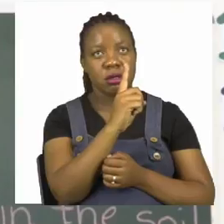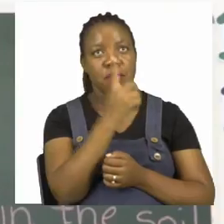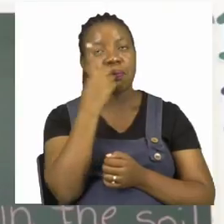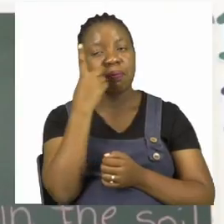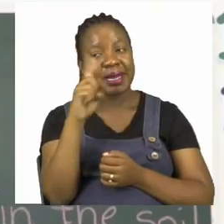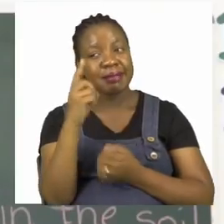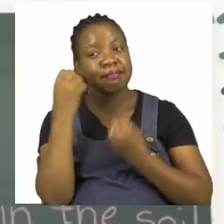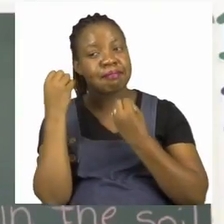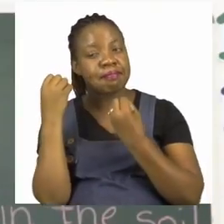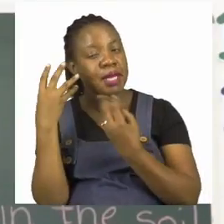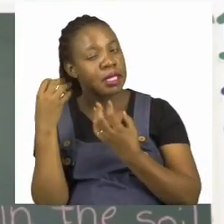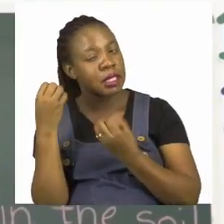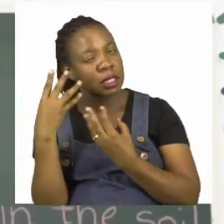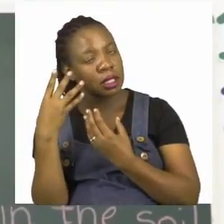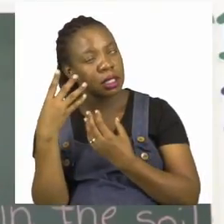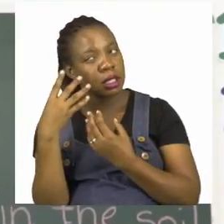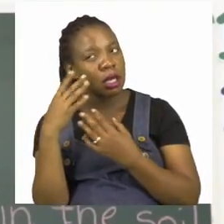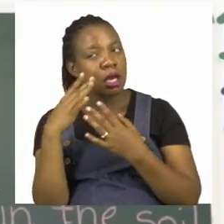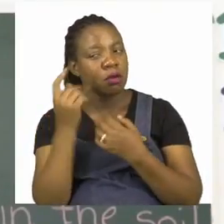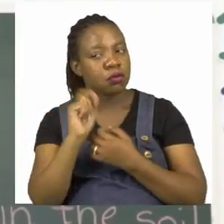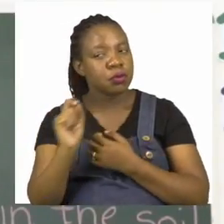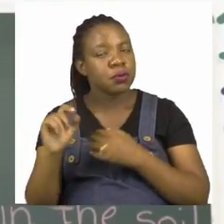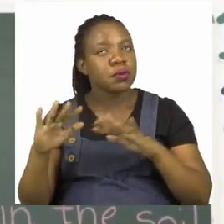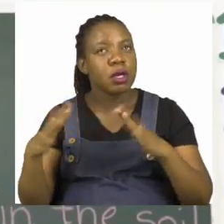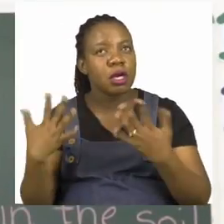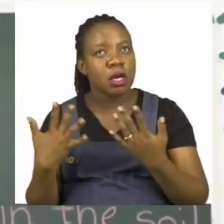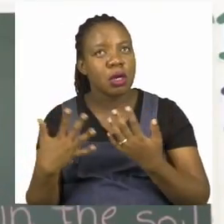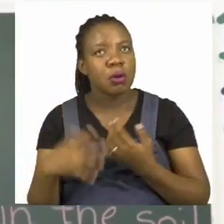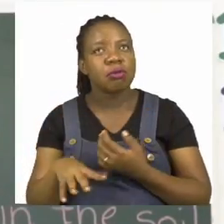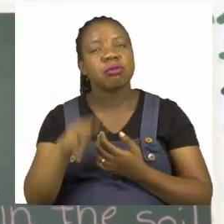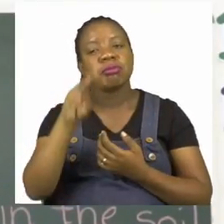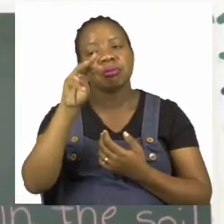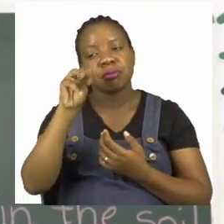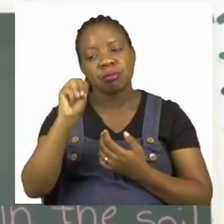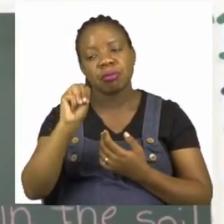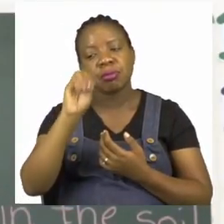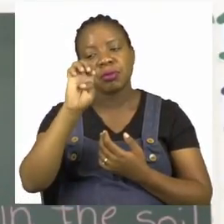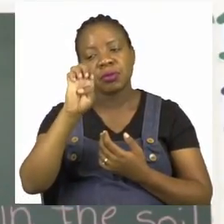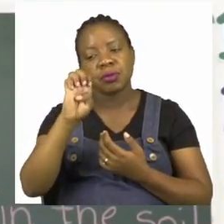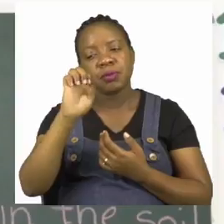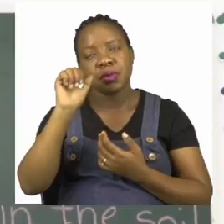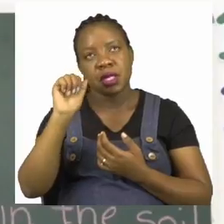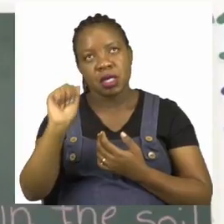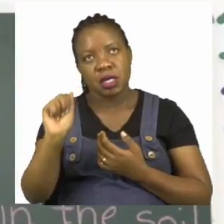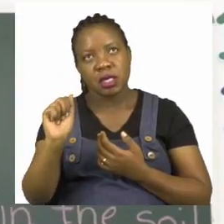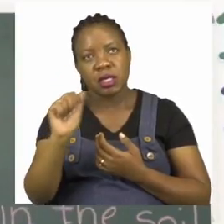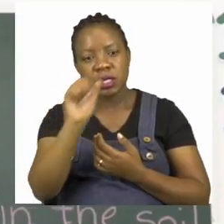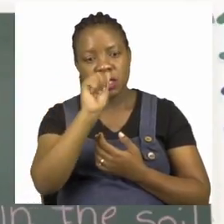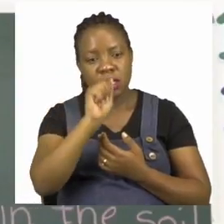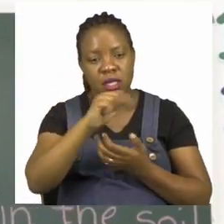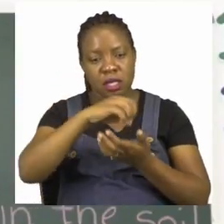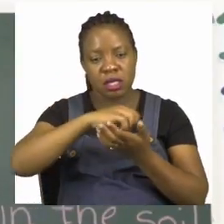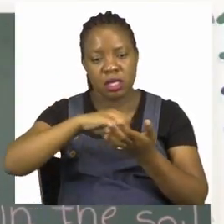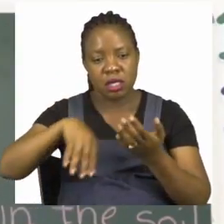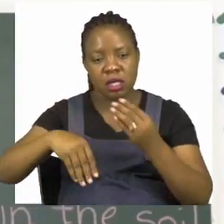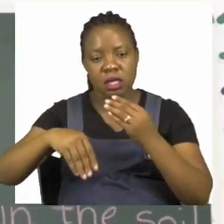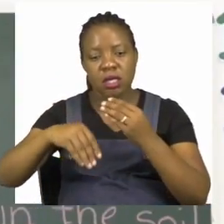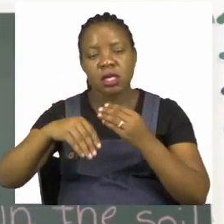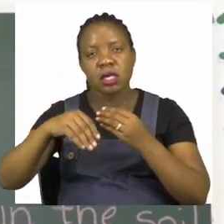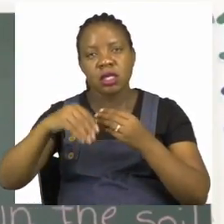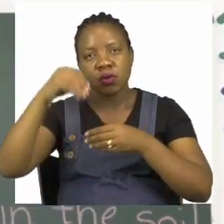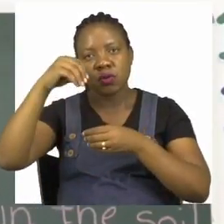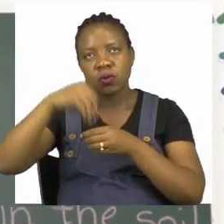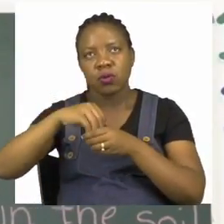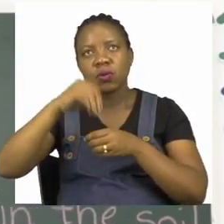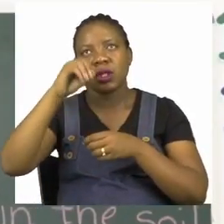Men. So go ahead and write men next to man. For the next one we have